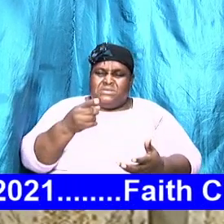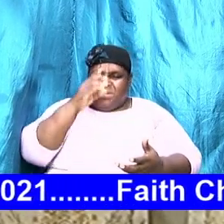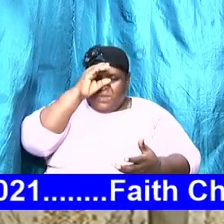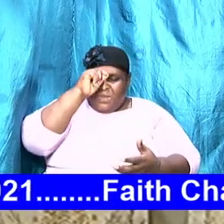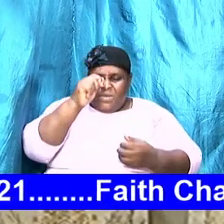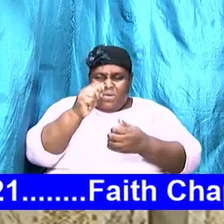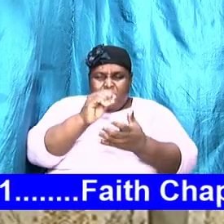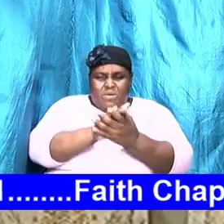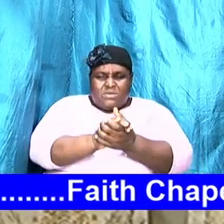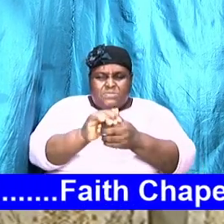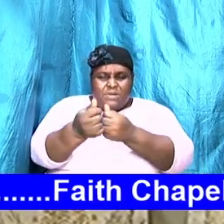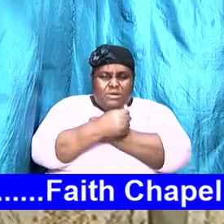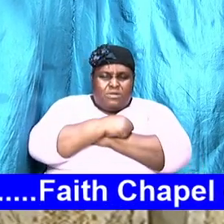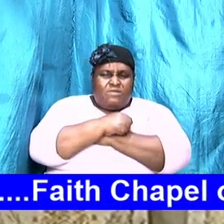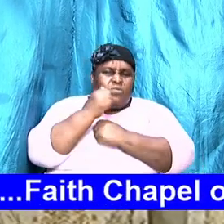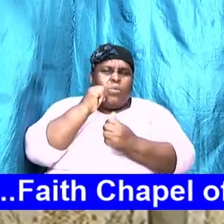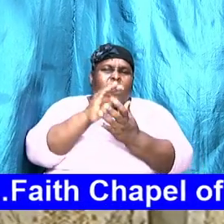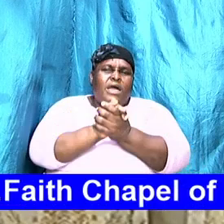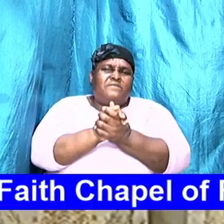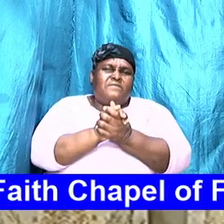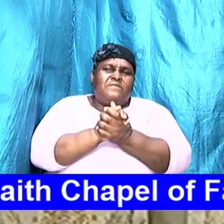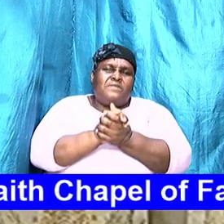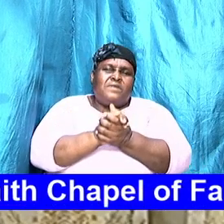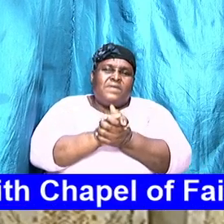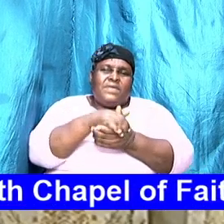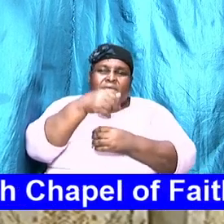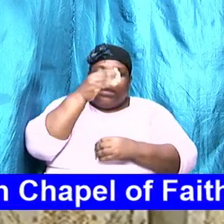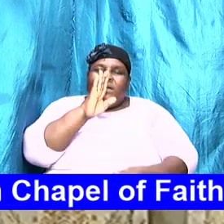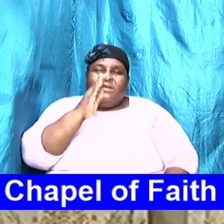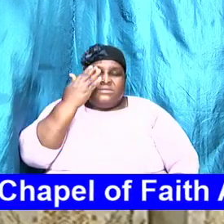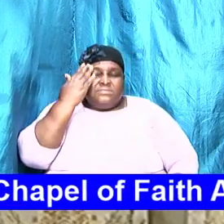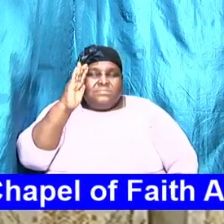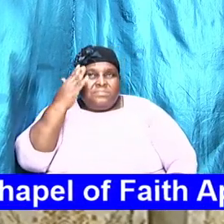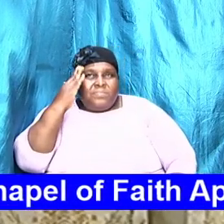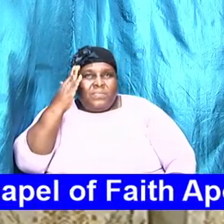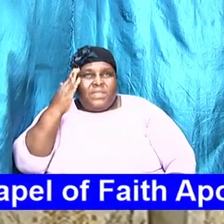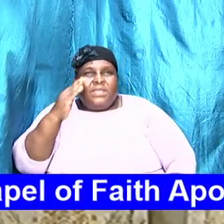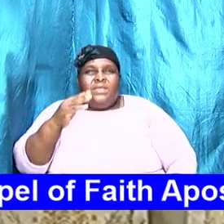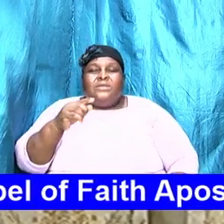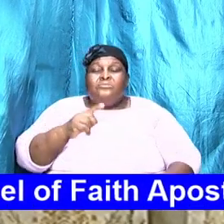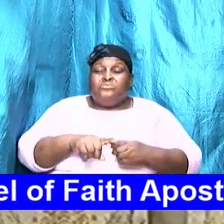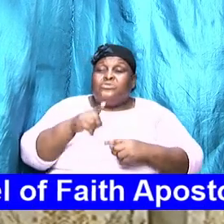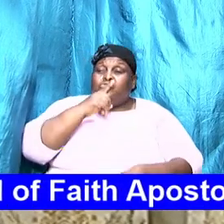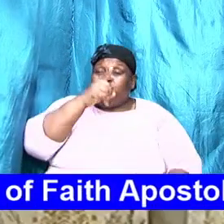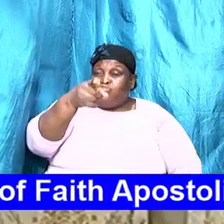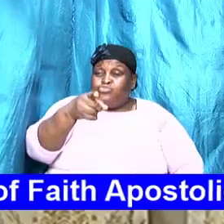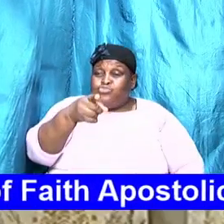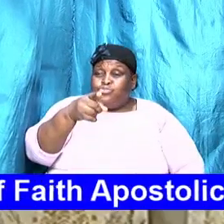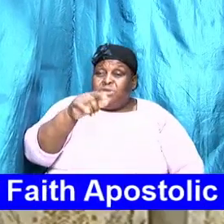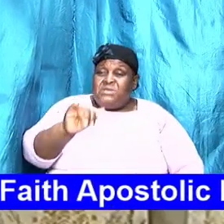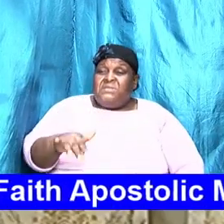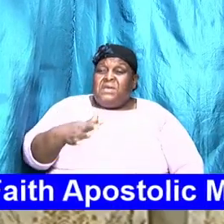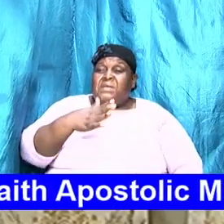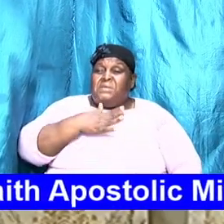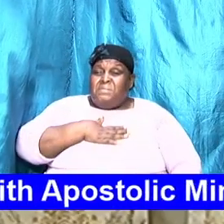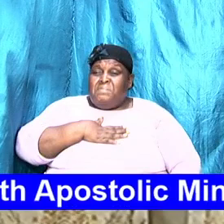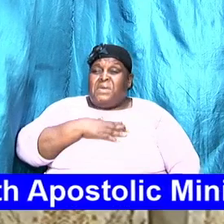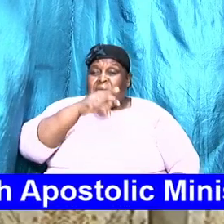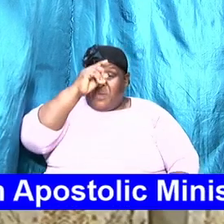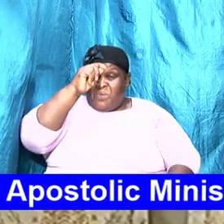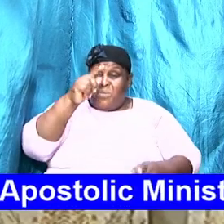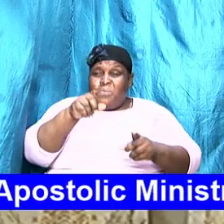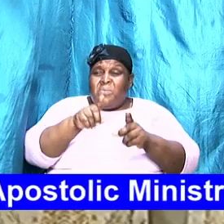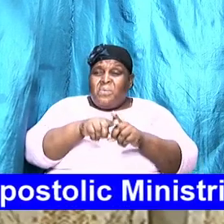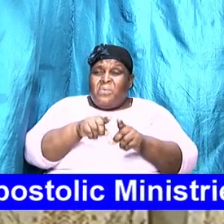love your wives, God seemingly was oblivious to the fact that my wife is